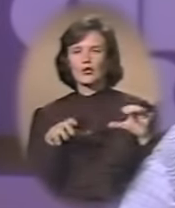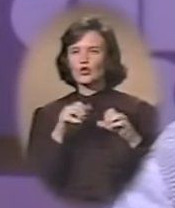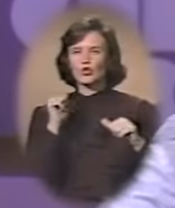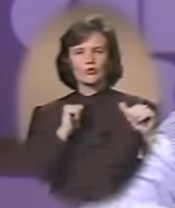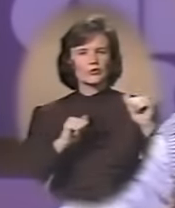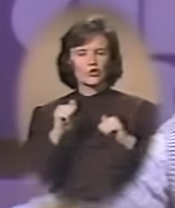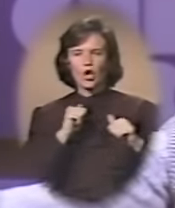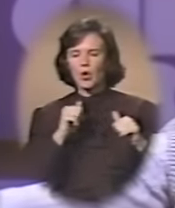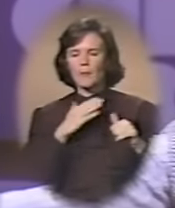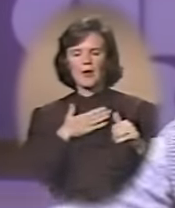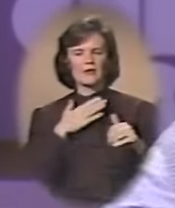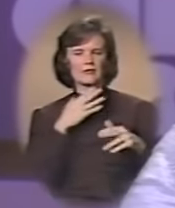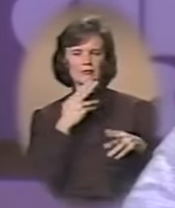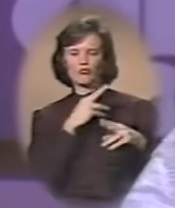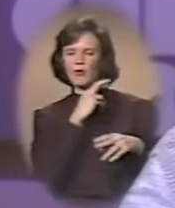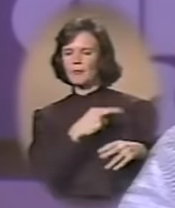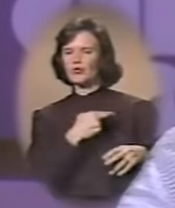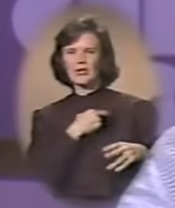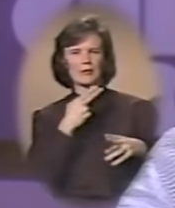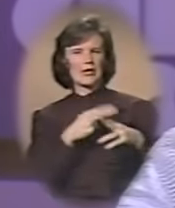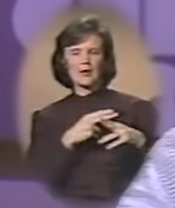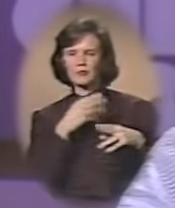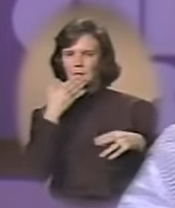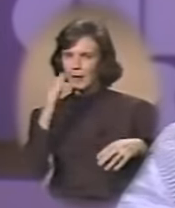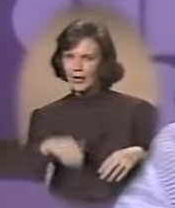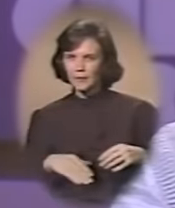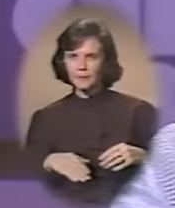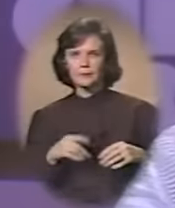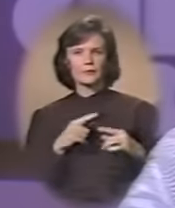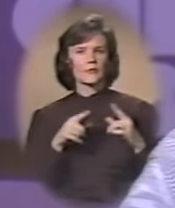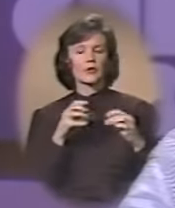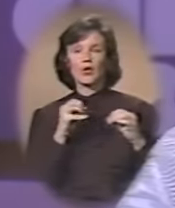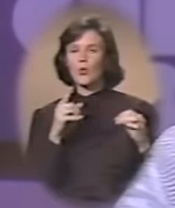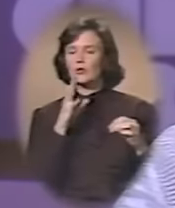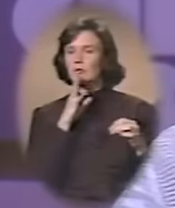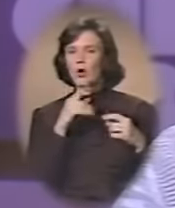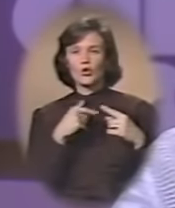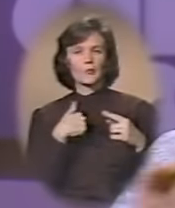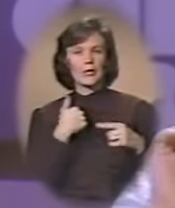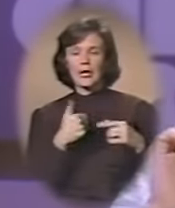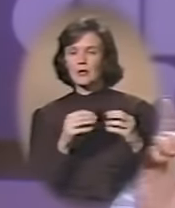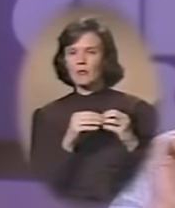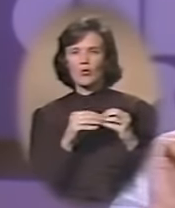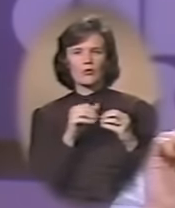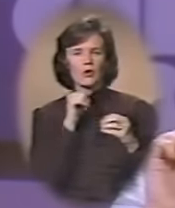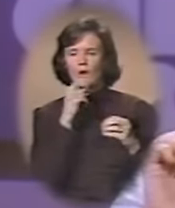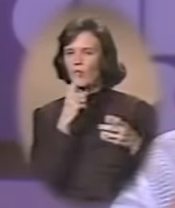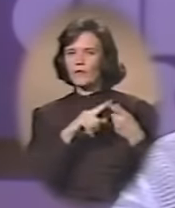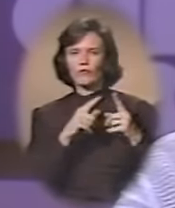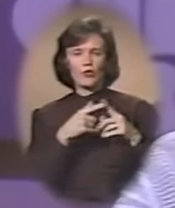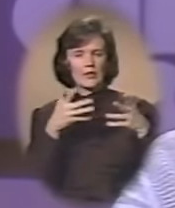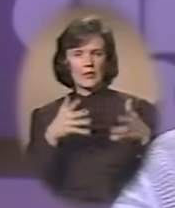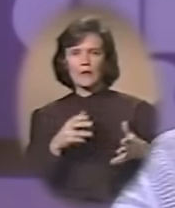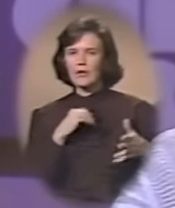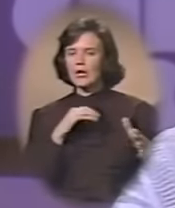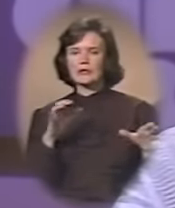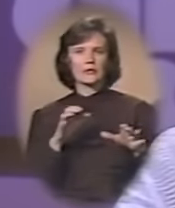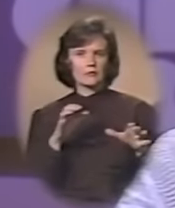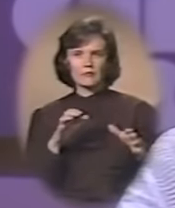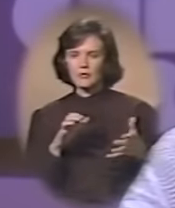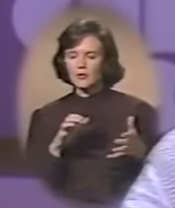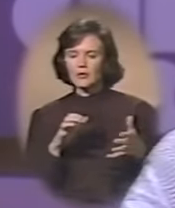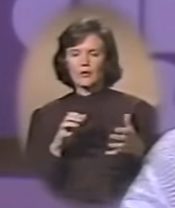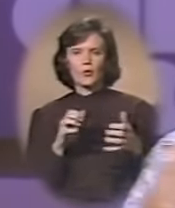a show. My reputation was really that bad. But nobody spoke to me anymore. There wasn't one friend left. I had done that.